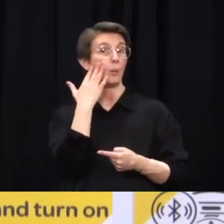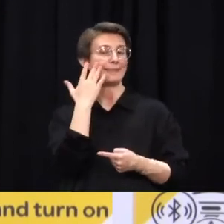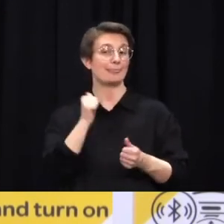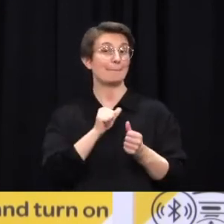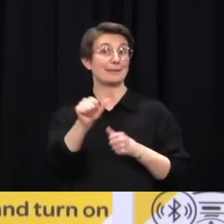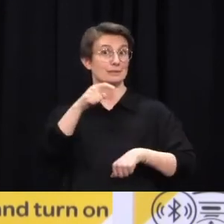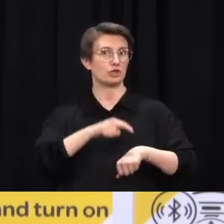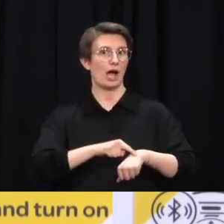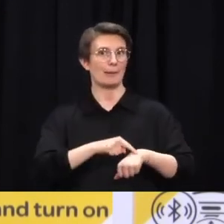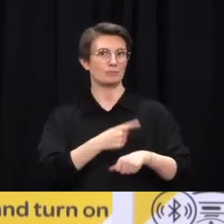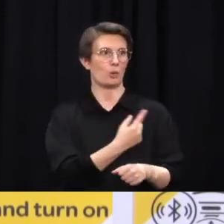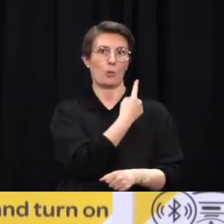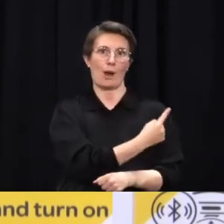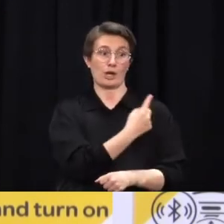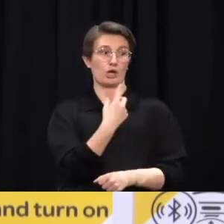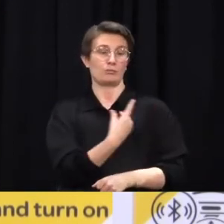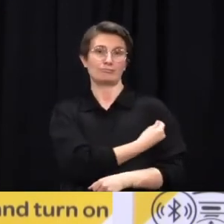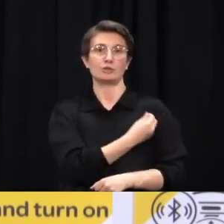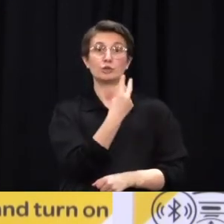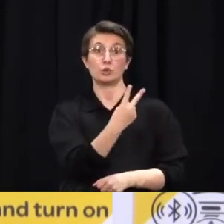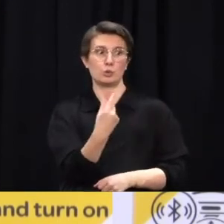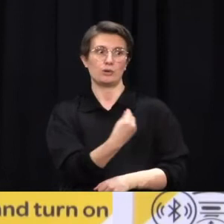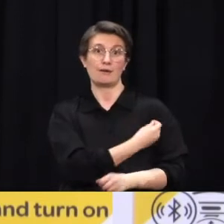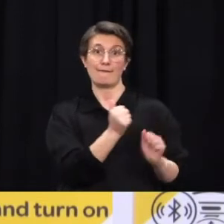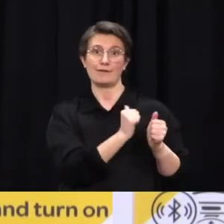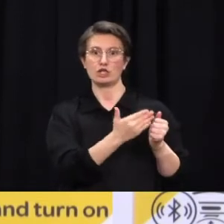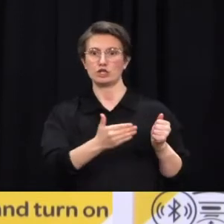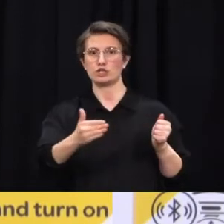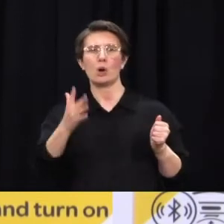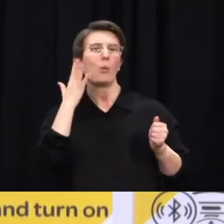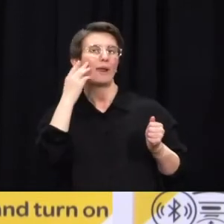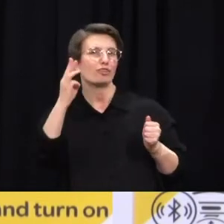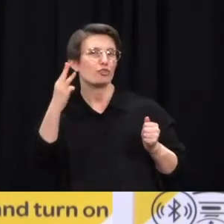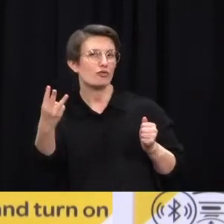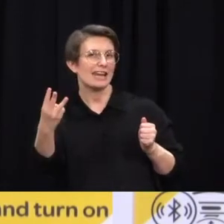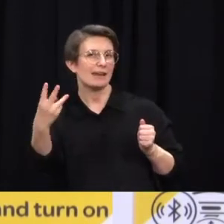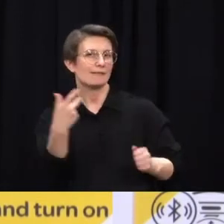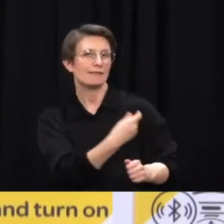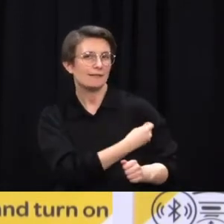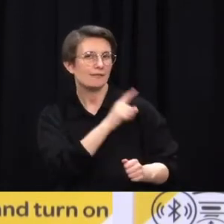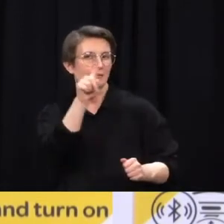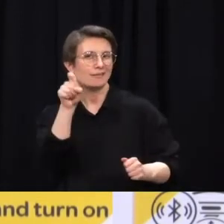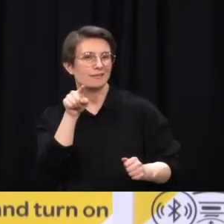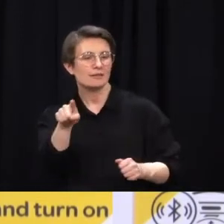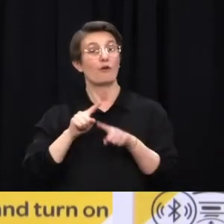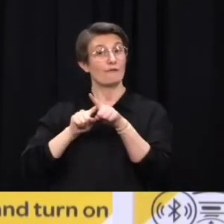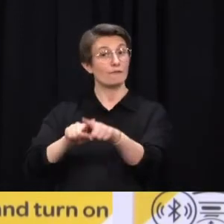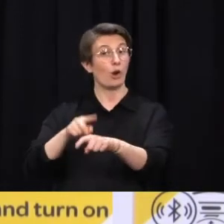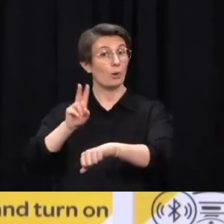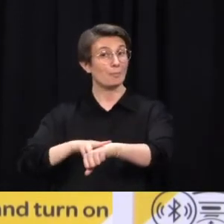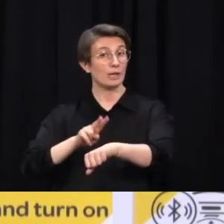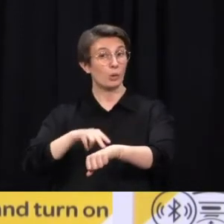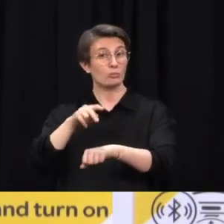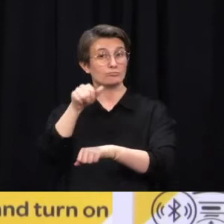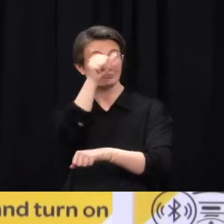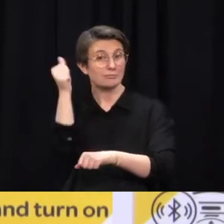from that supply likely? If that is what the advice from health is, then we have doses available should we need to use